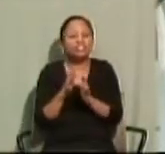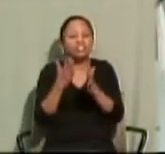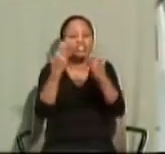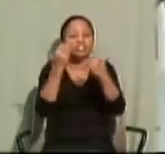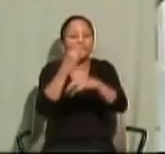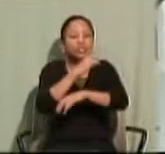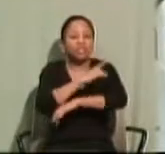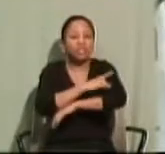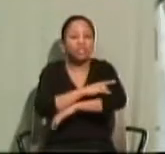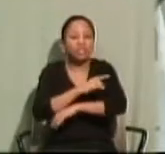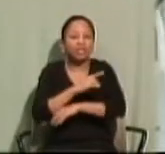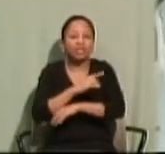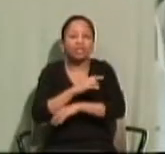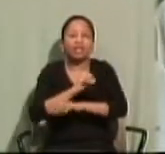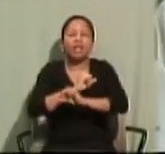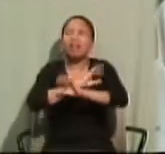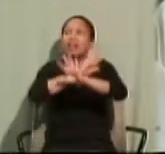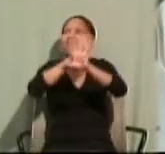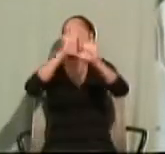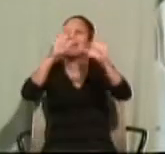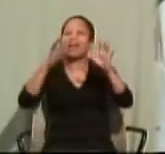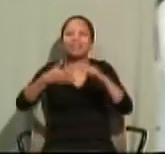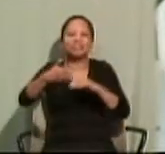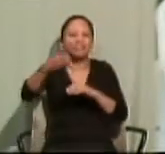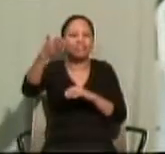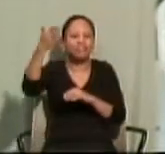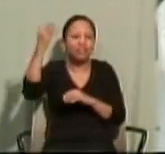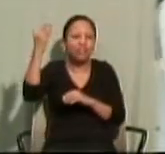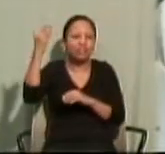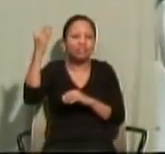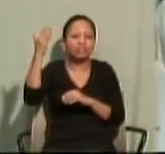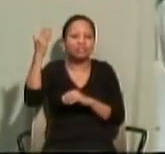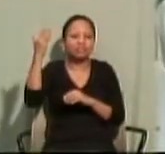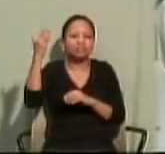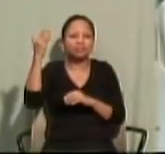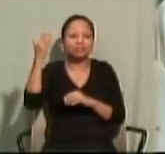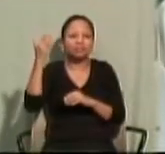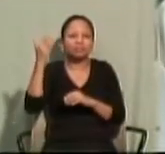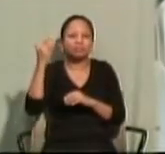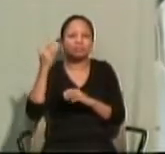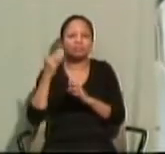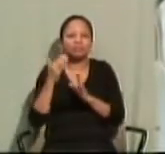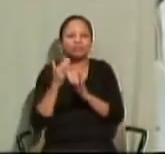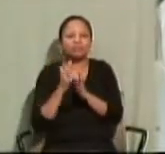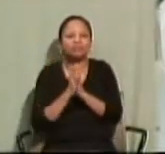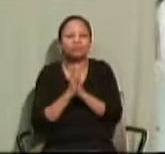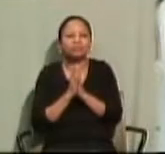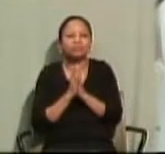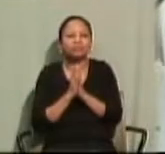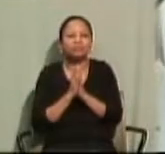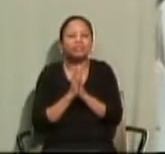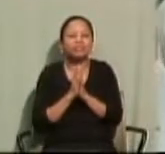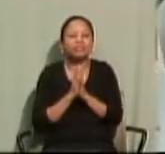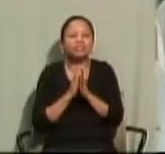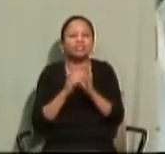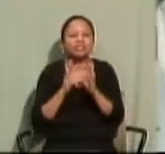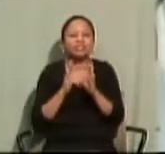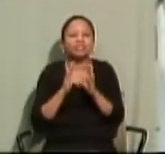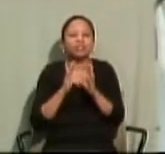Therefore, we celebrate what's called Candlemas. We are this little procession of the children